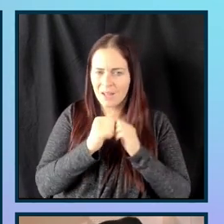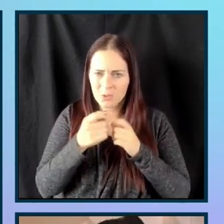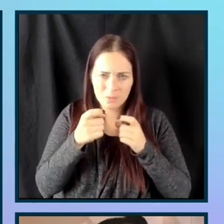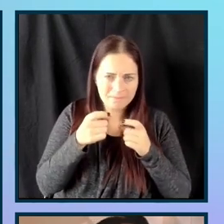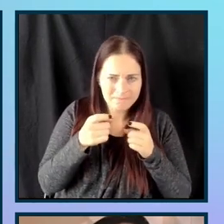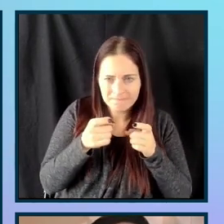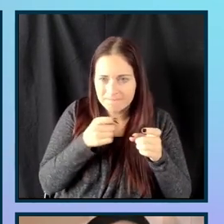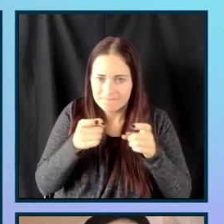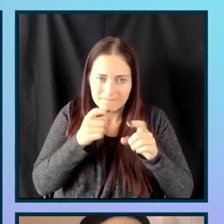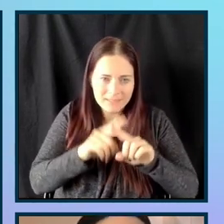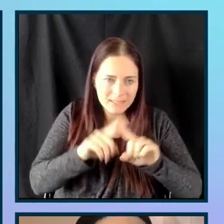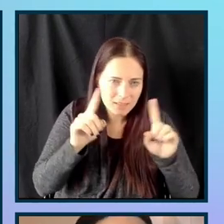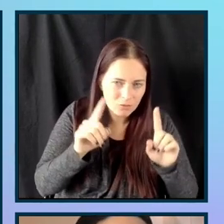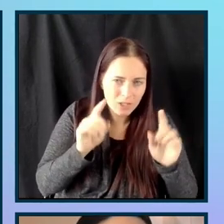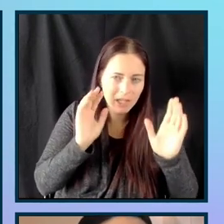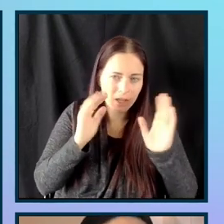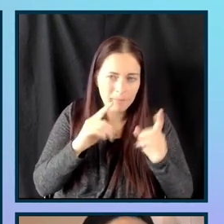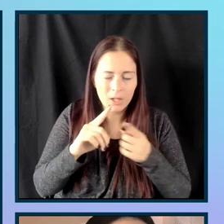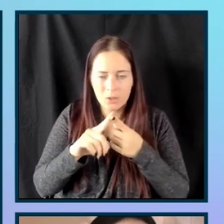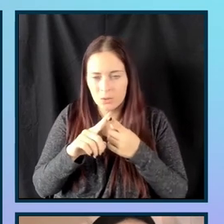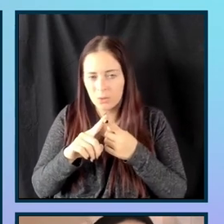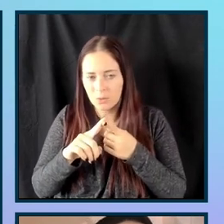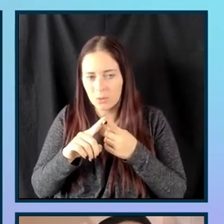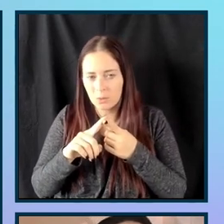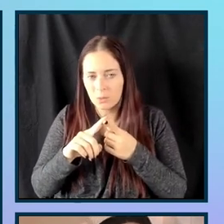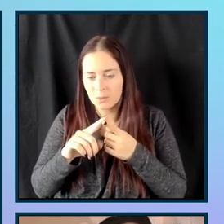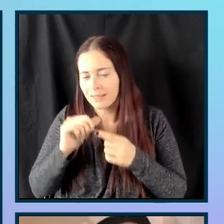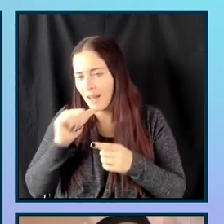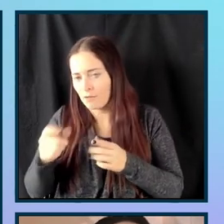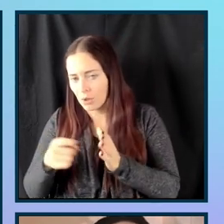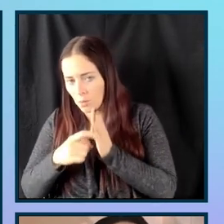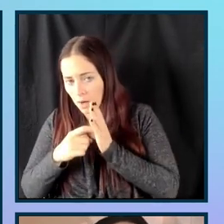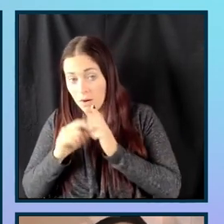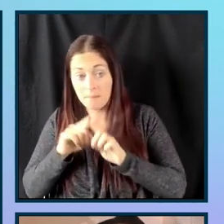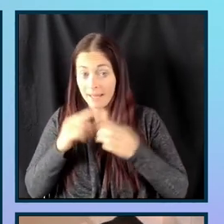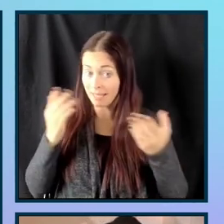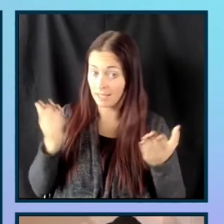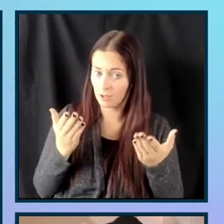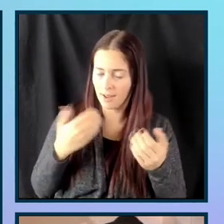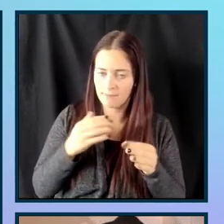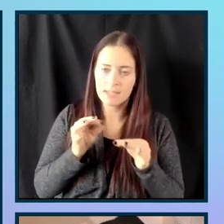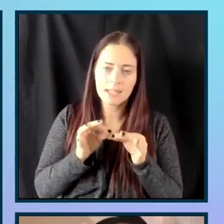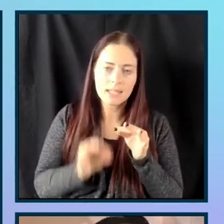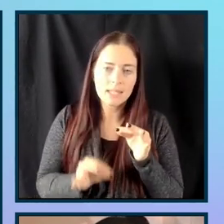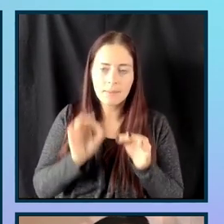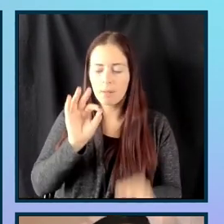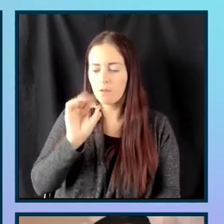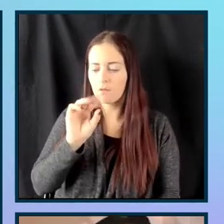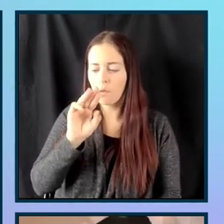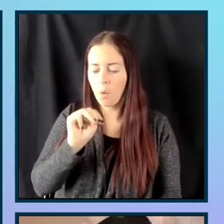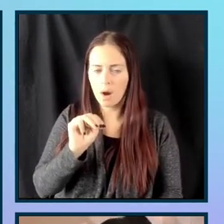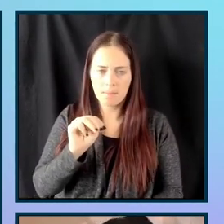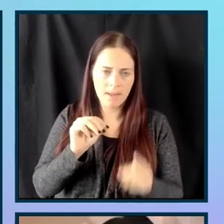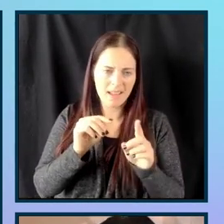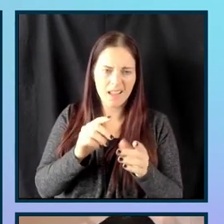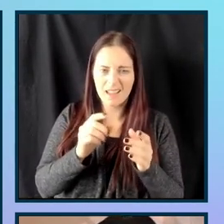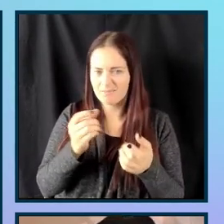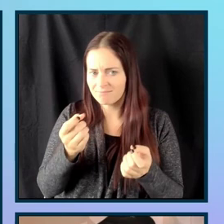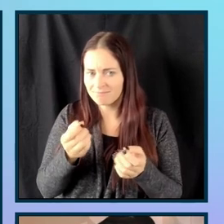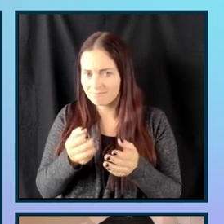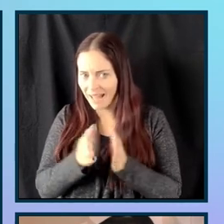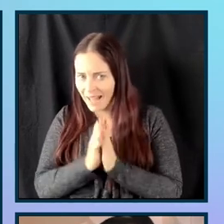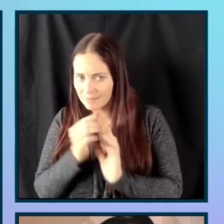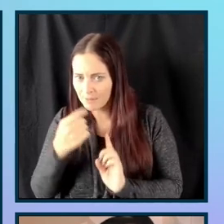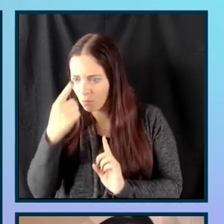or required input attribute. But in here, I have a simple form that asks me for my first name, last name, email,